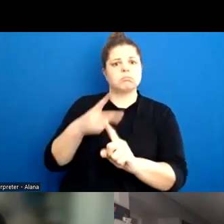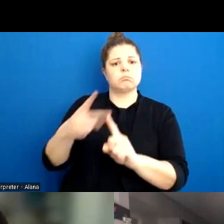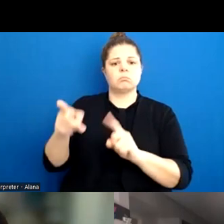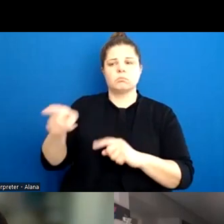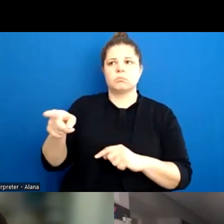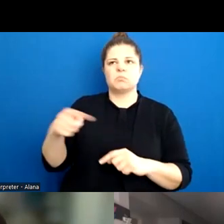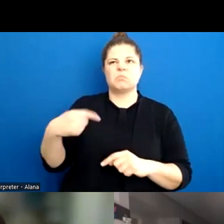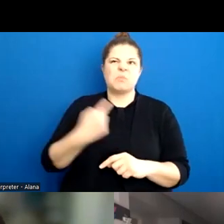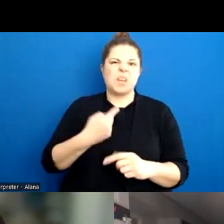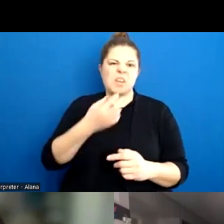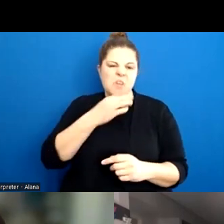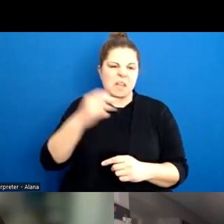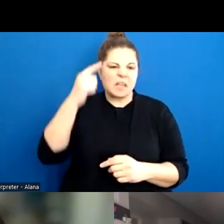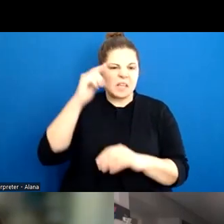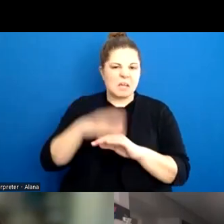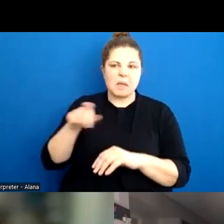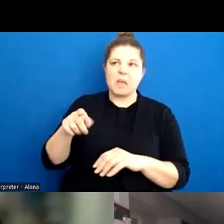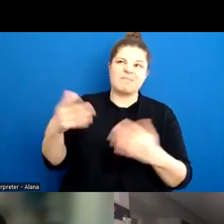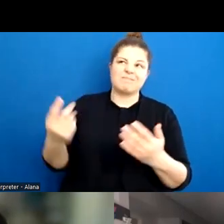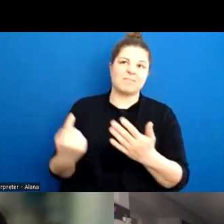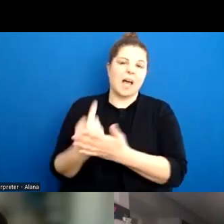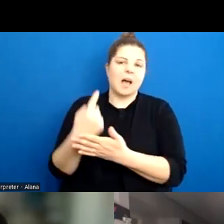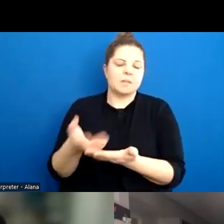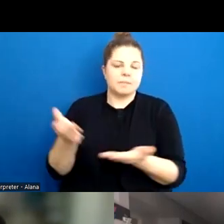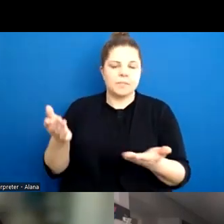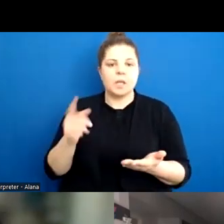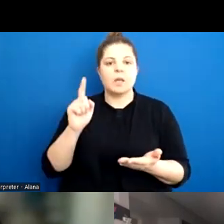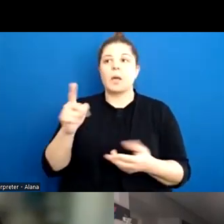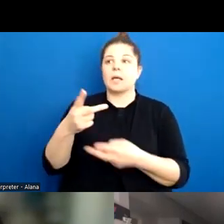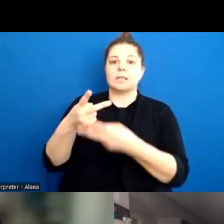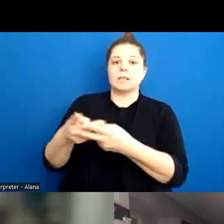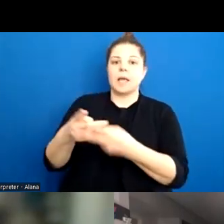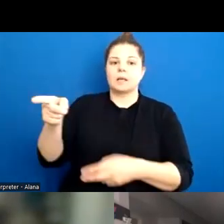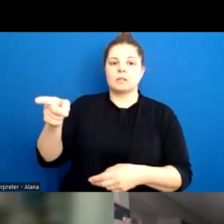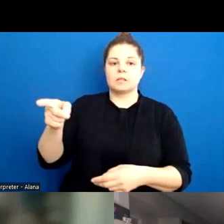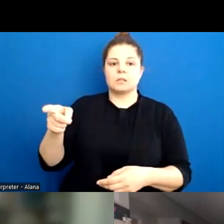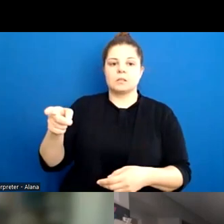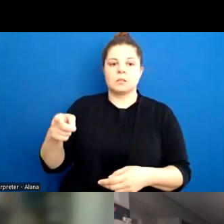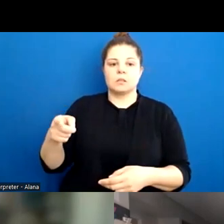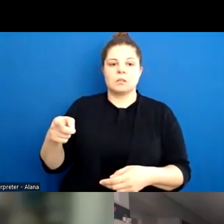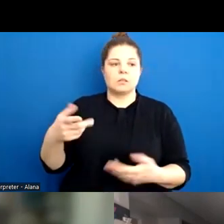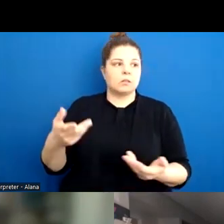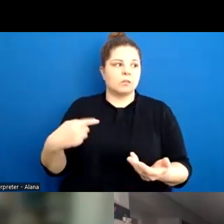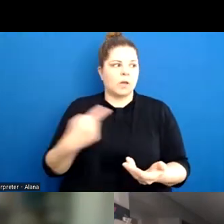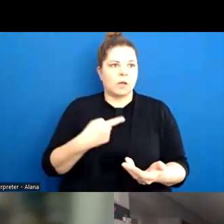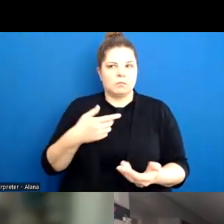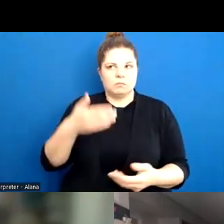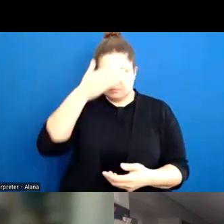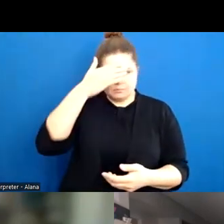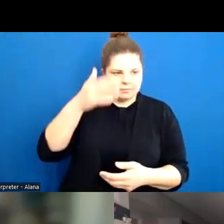necessarily think too much about that, just sort of out there and it happens. But when it comes to sex scenes, we kind of go all, you know, all quiet.